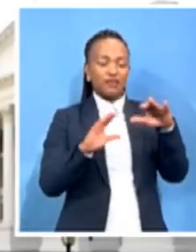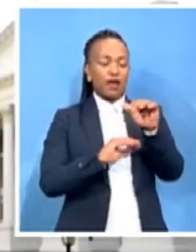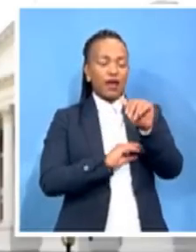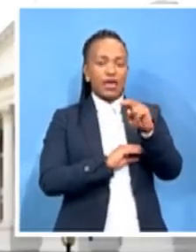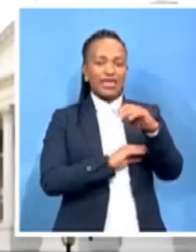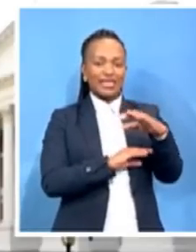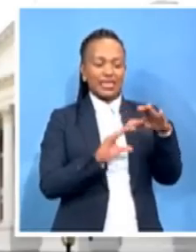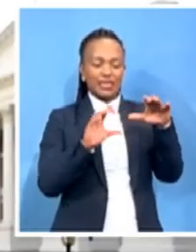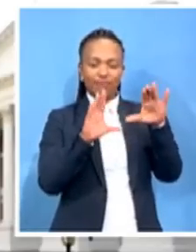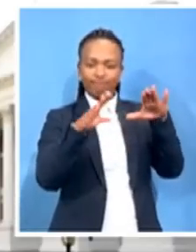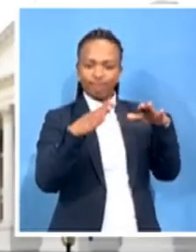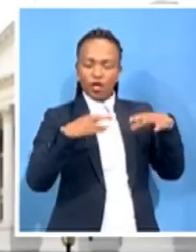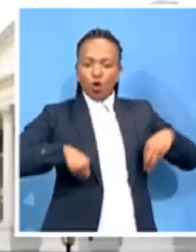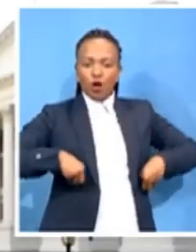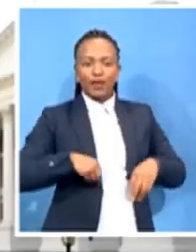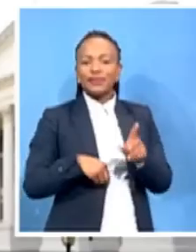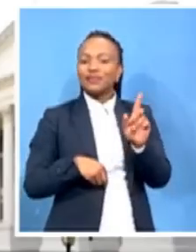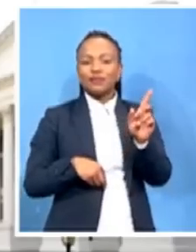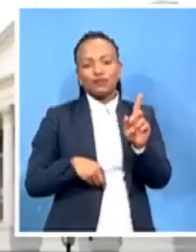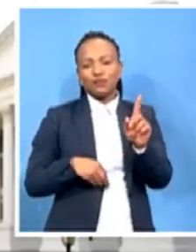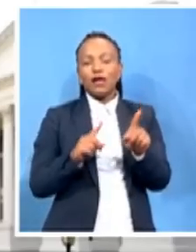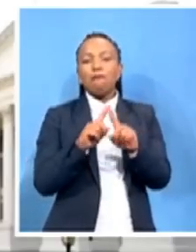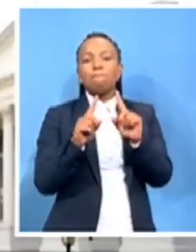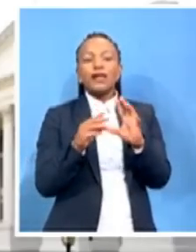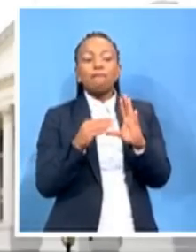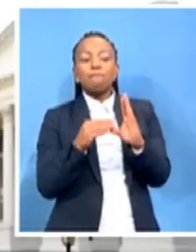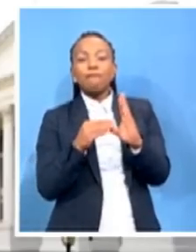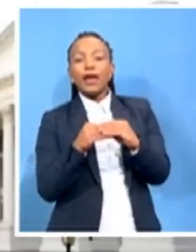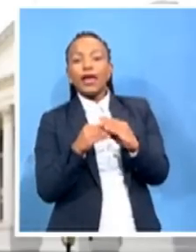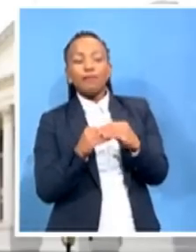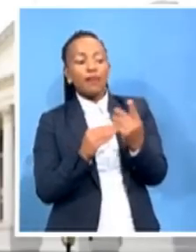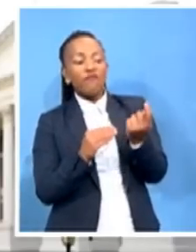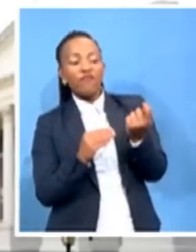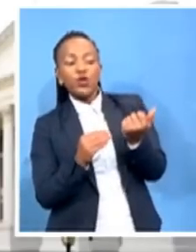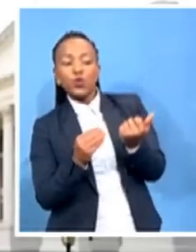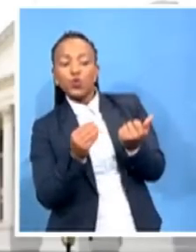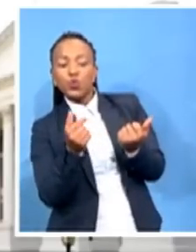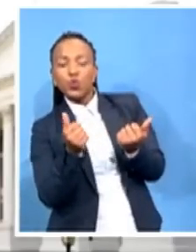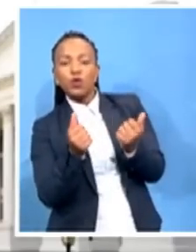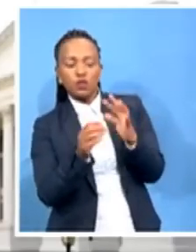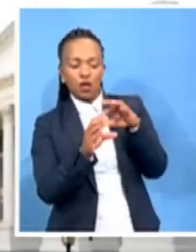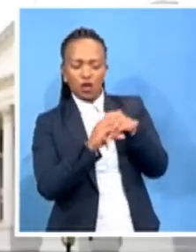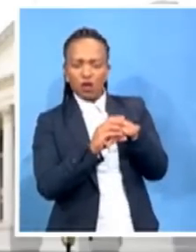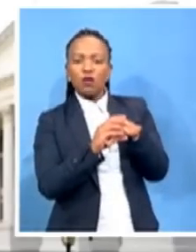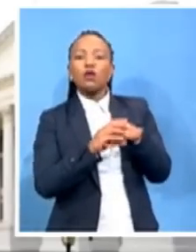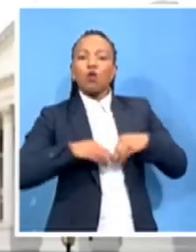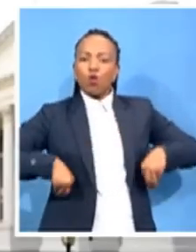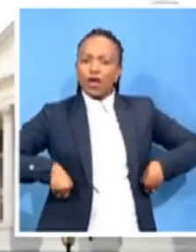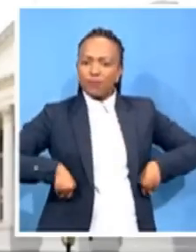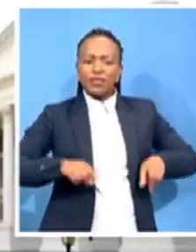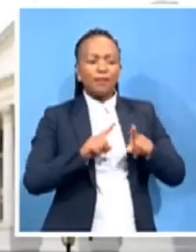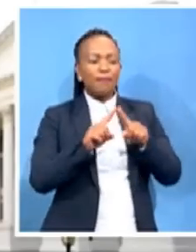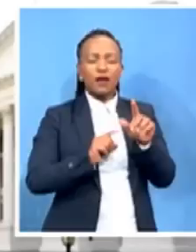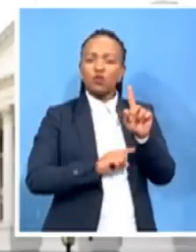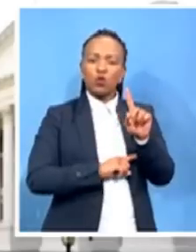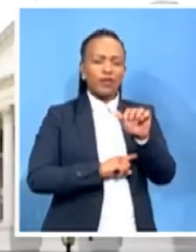ANC and do corrupt things, not with the ANC, but with other individuals. And